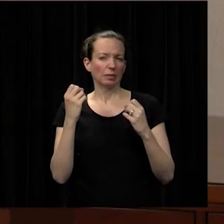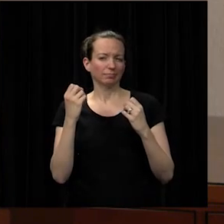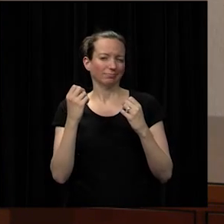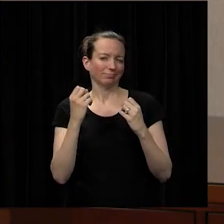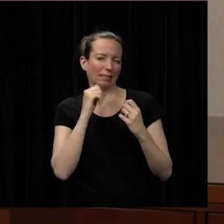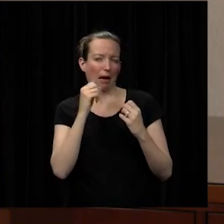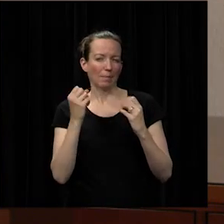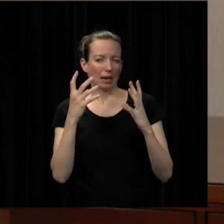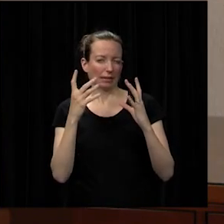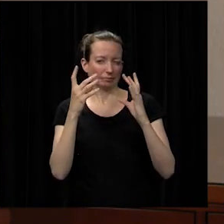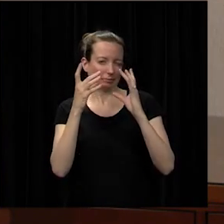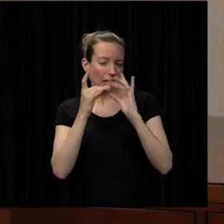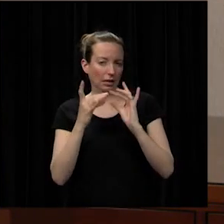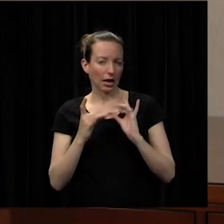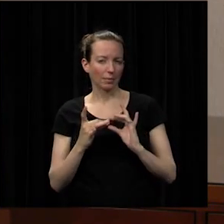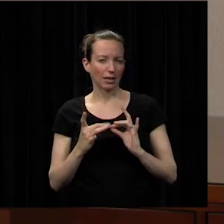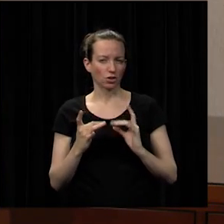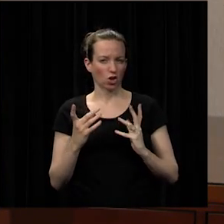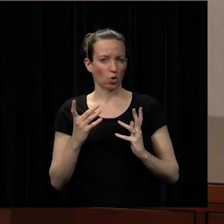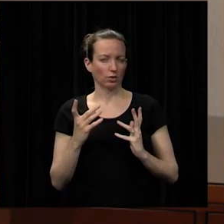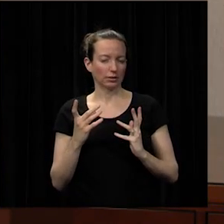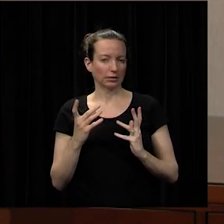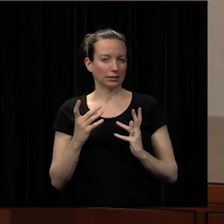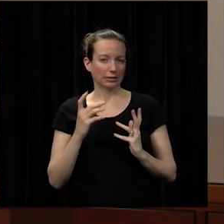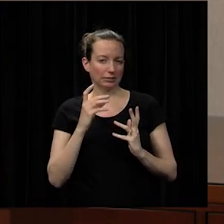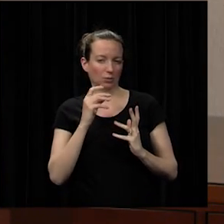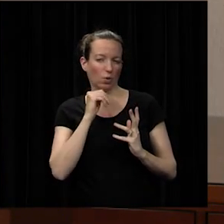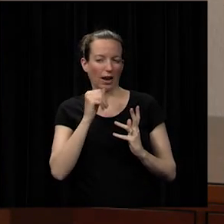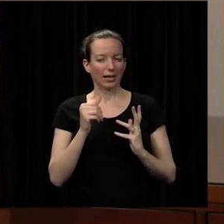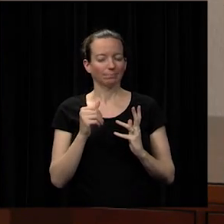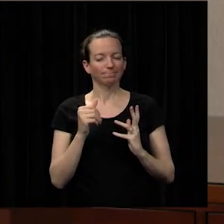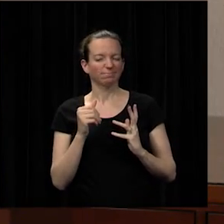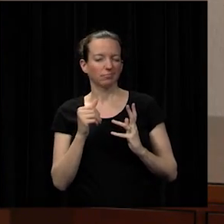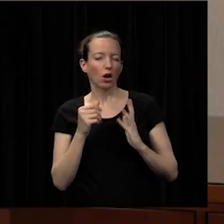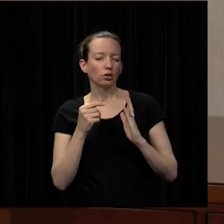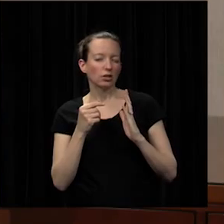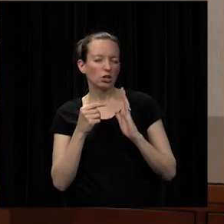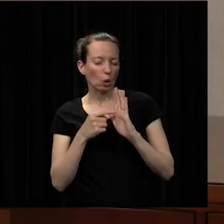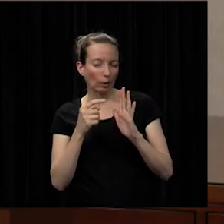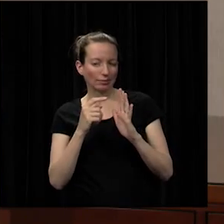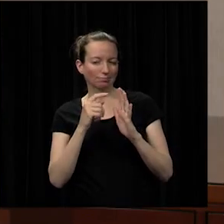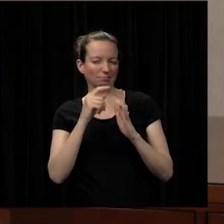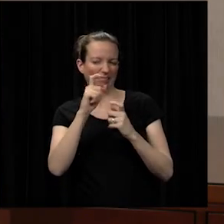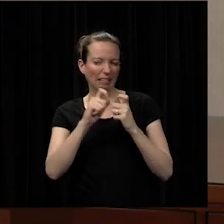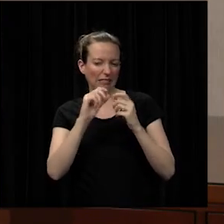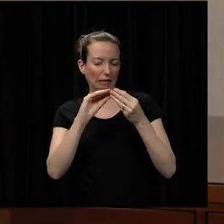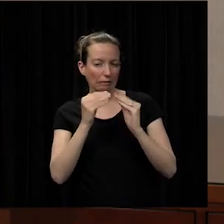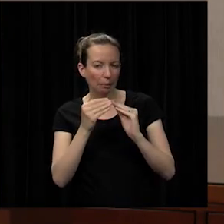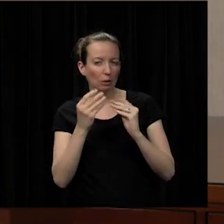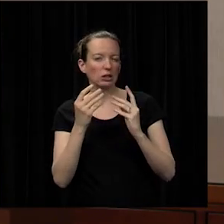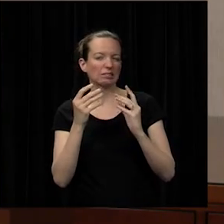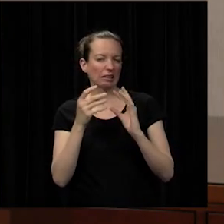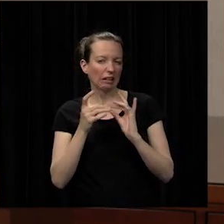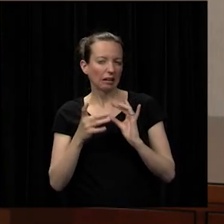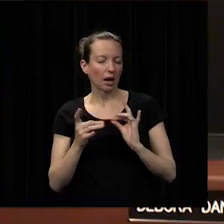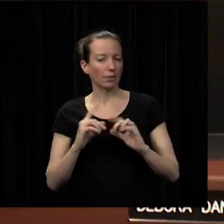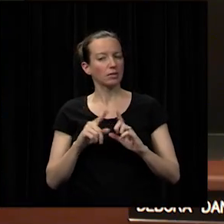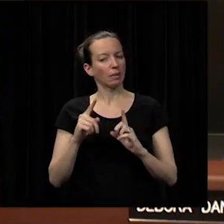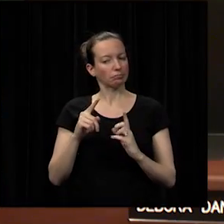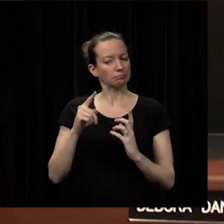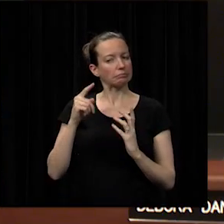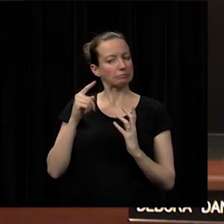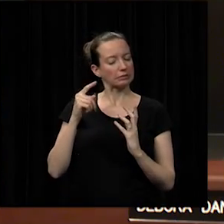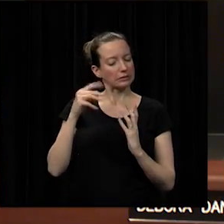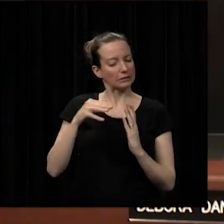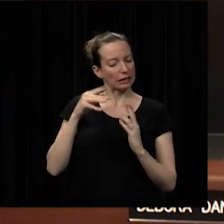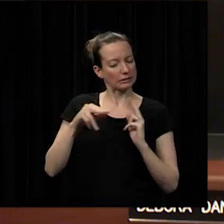it so we're just not sure in that particular area but we are studying it it's obviously of concern to us is that something we can go back